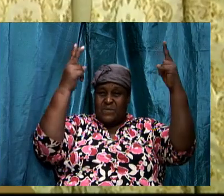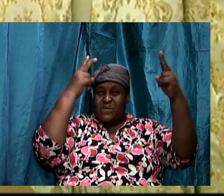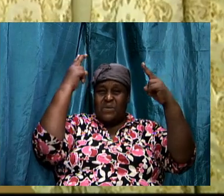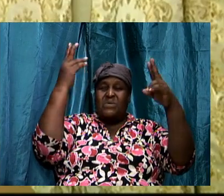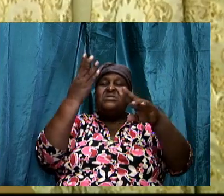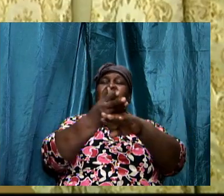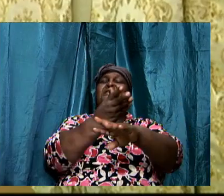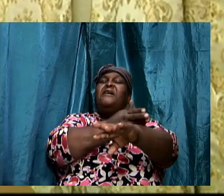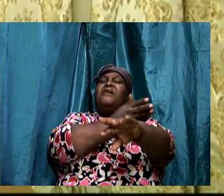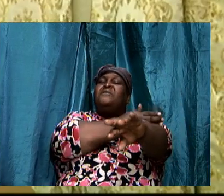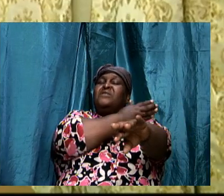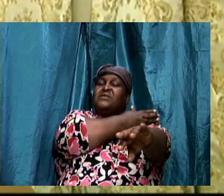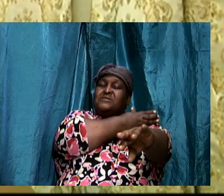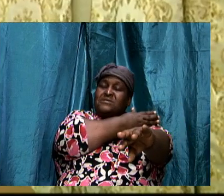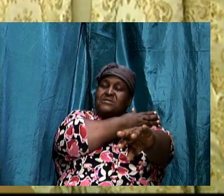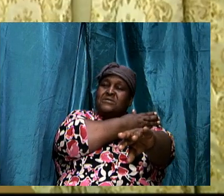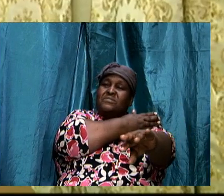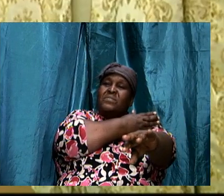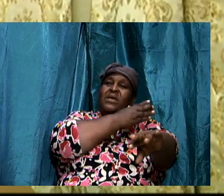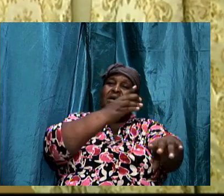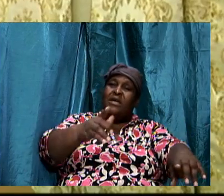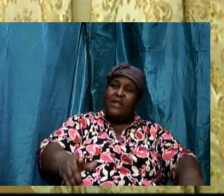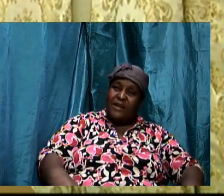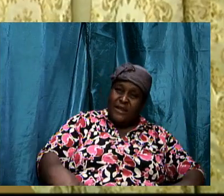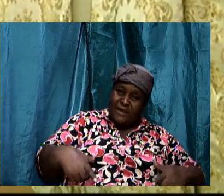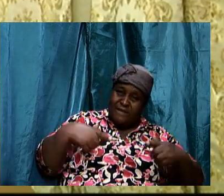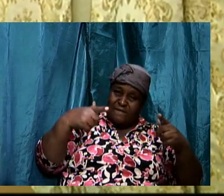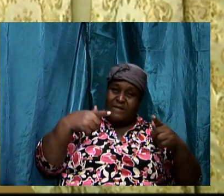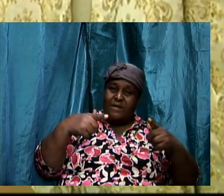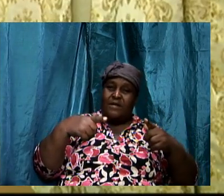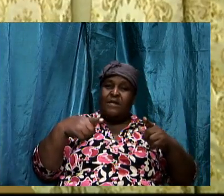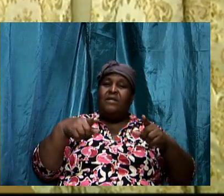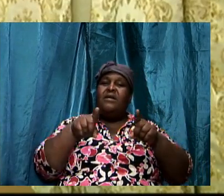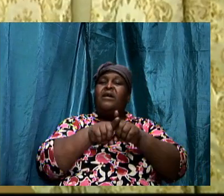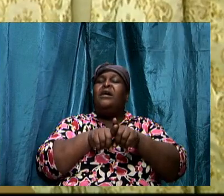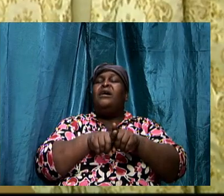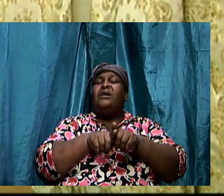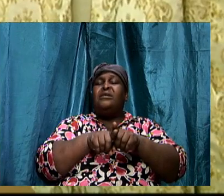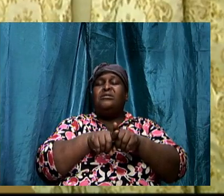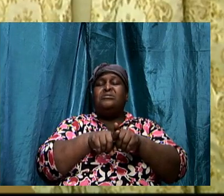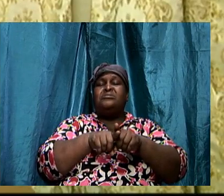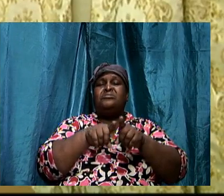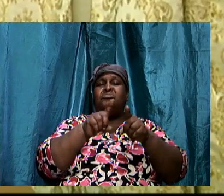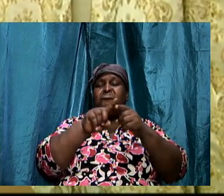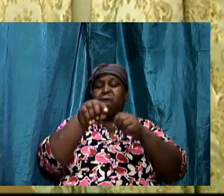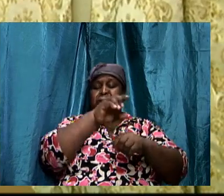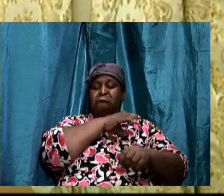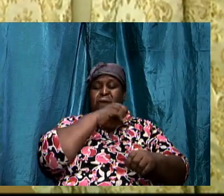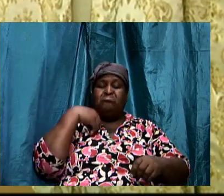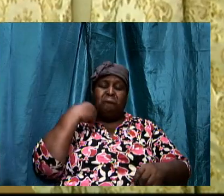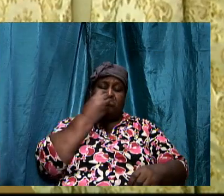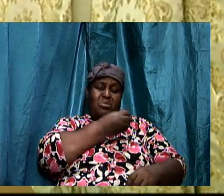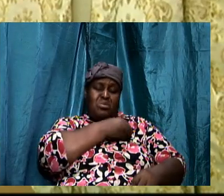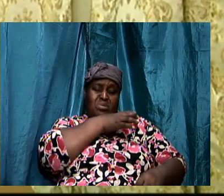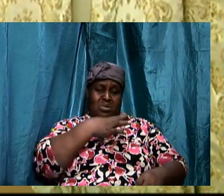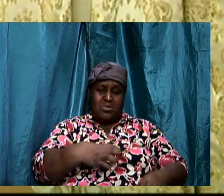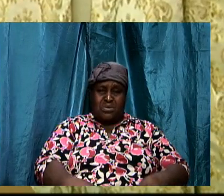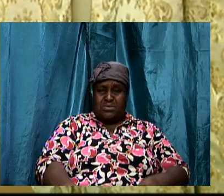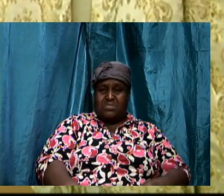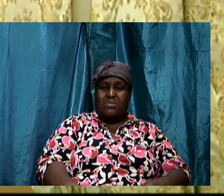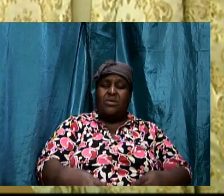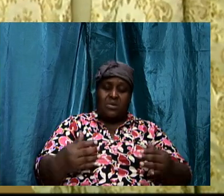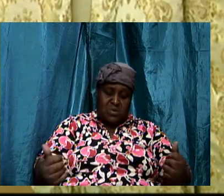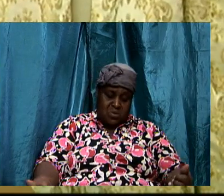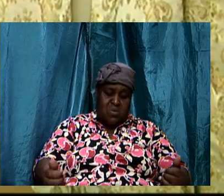living as it relates to our Christianity. And so, now is a good